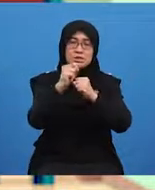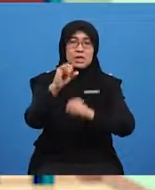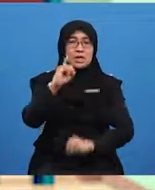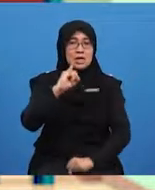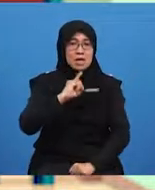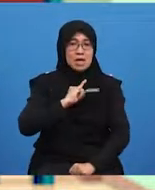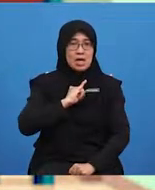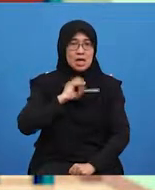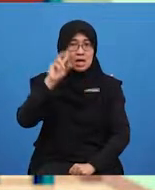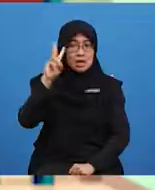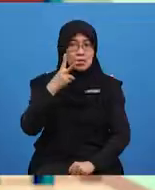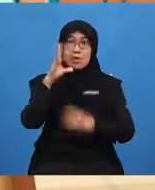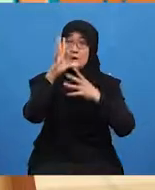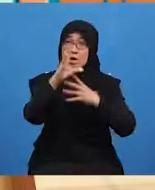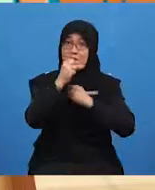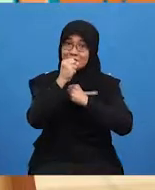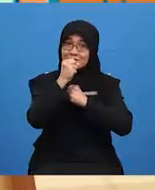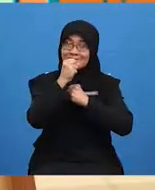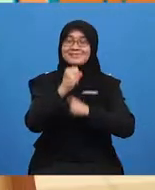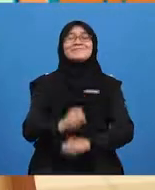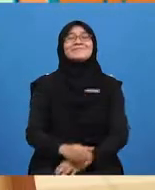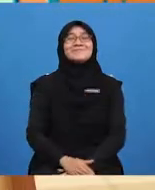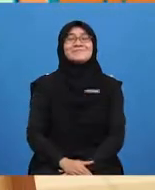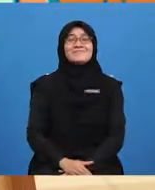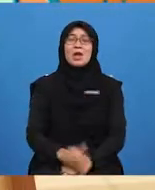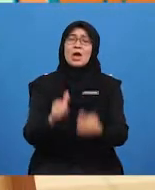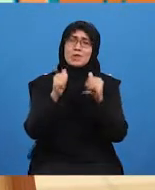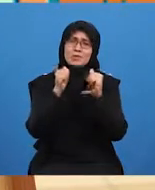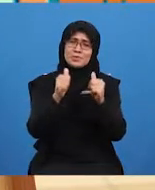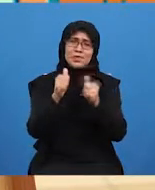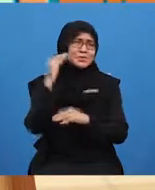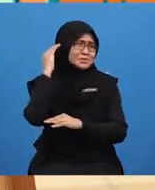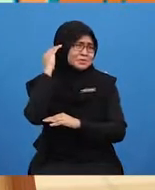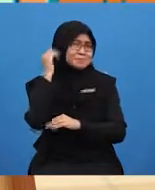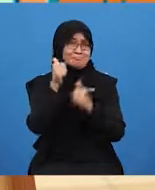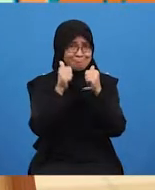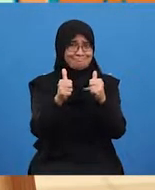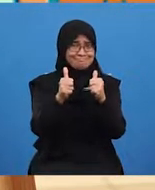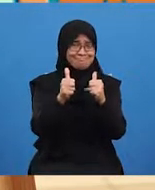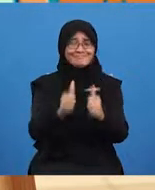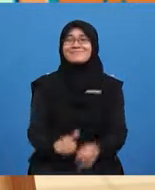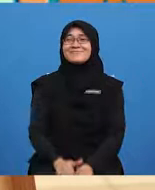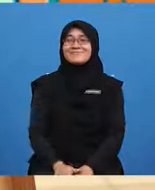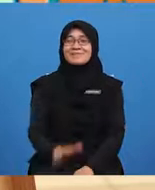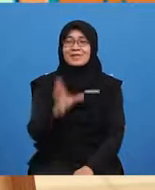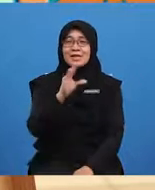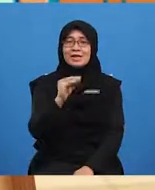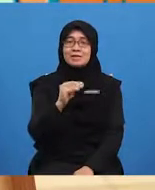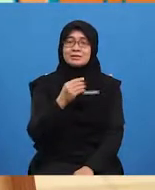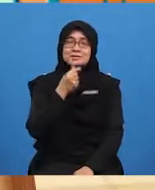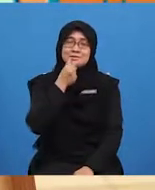got. That sounds interesting and yummy.